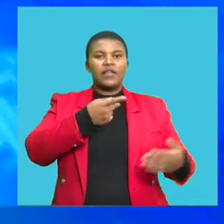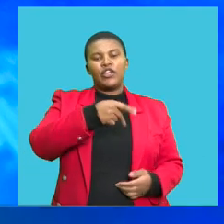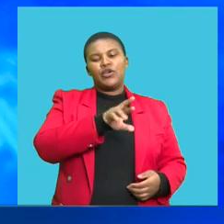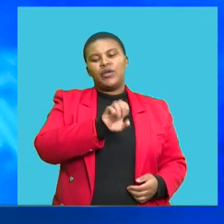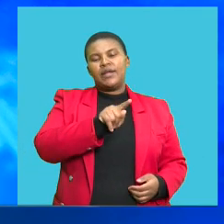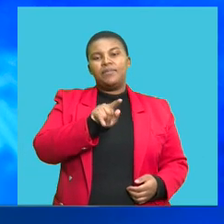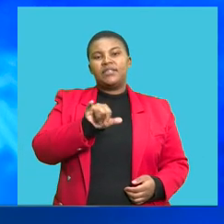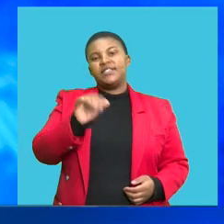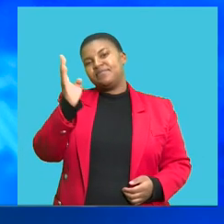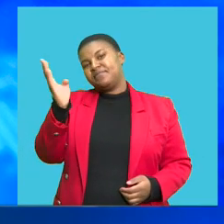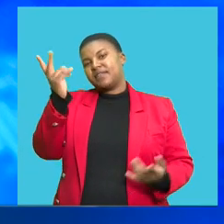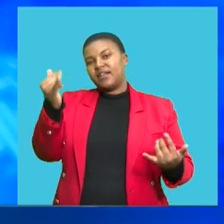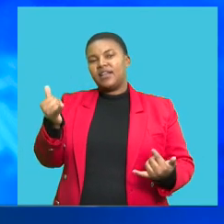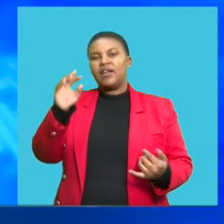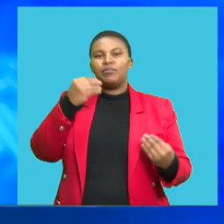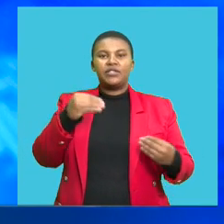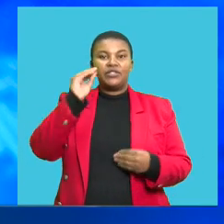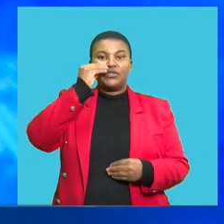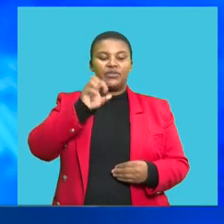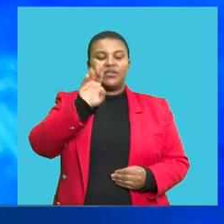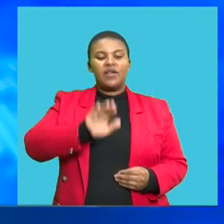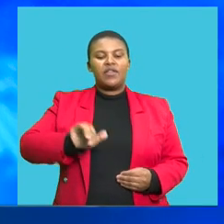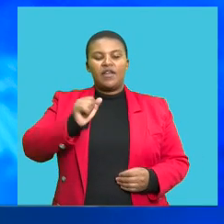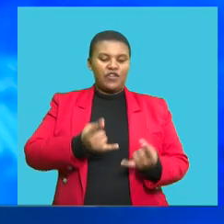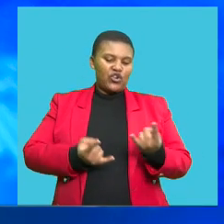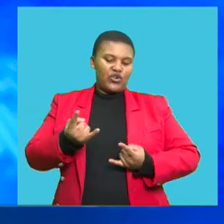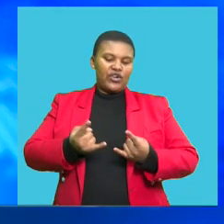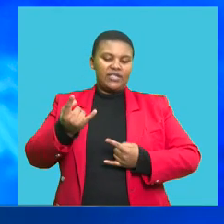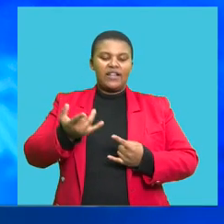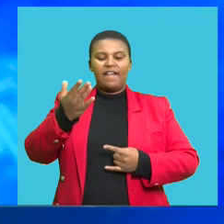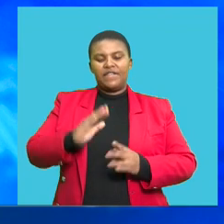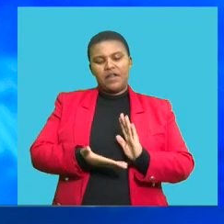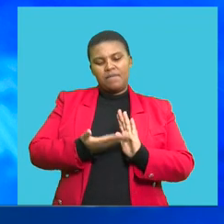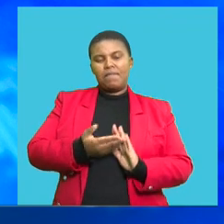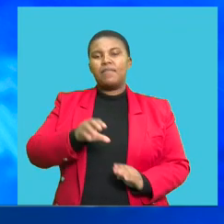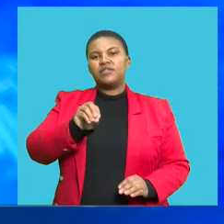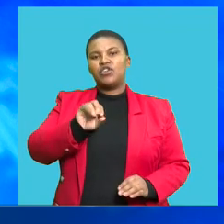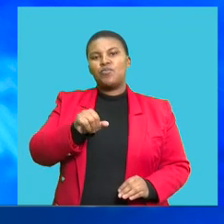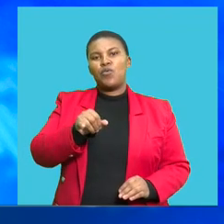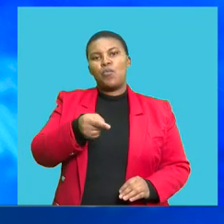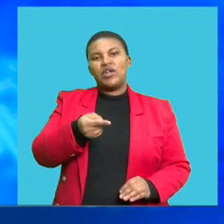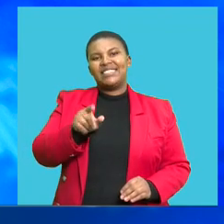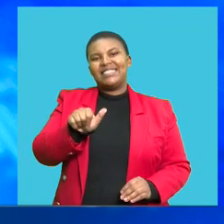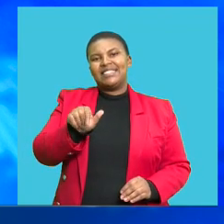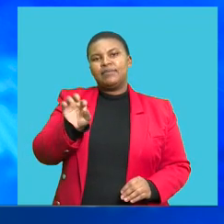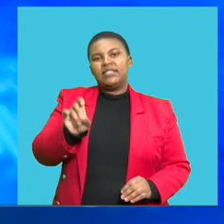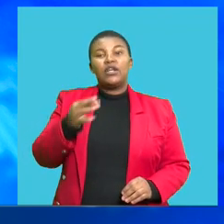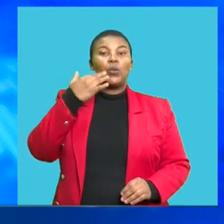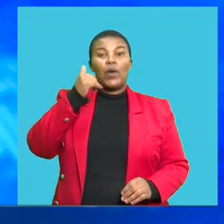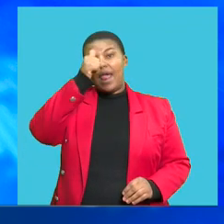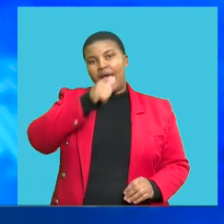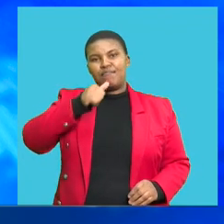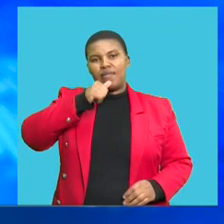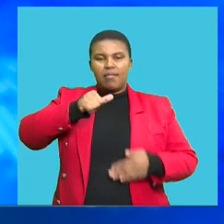Good evening in your business news tonight. South Africa's retail sales rose by 0.6% here on year in April, marking a second